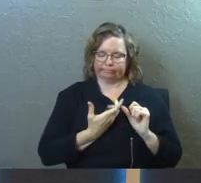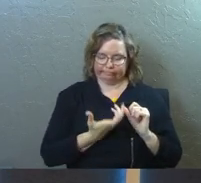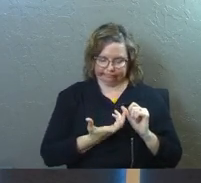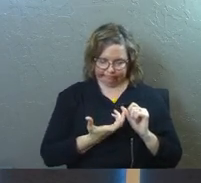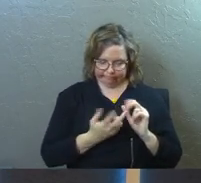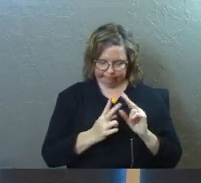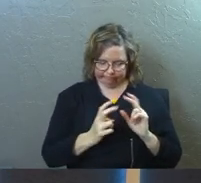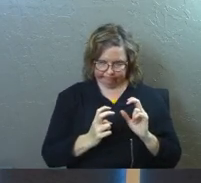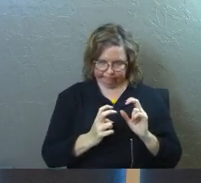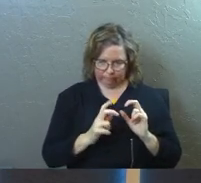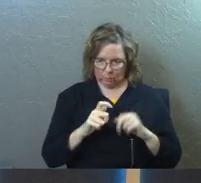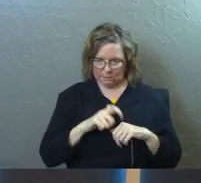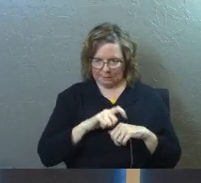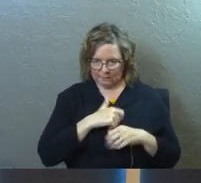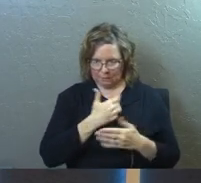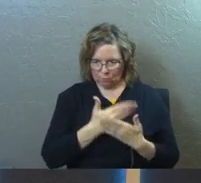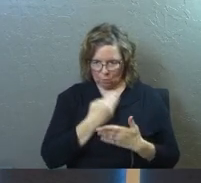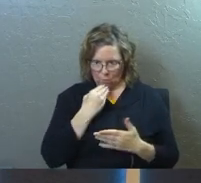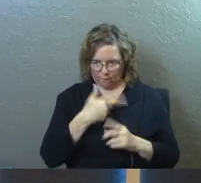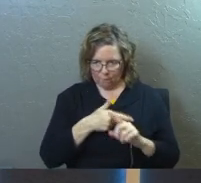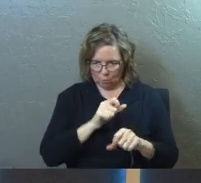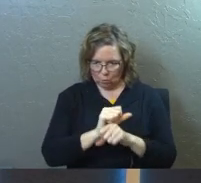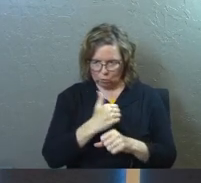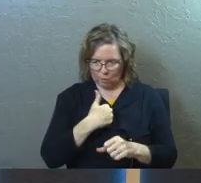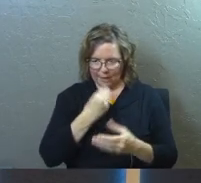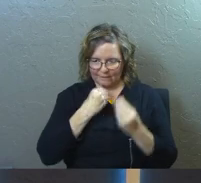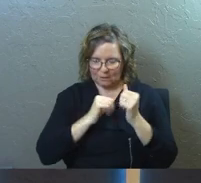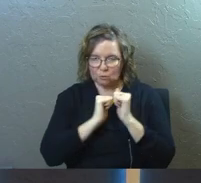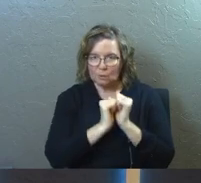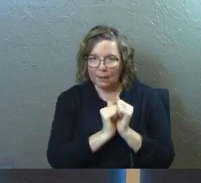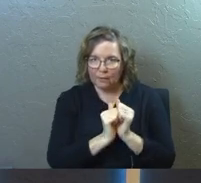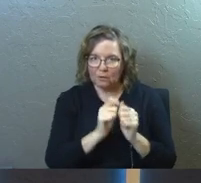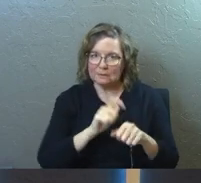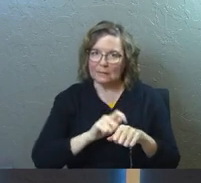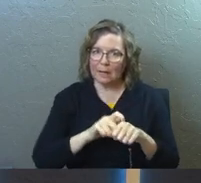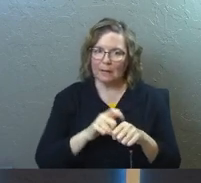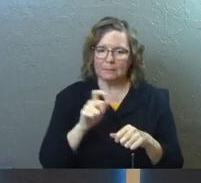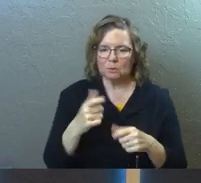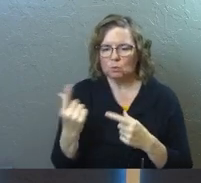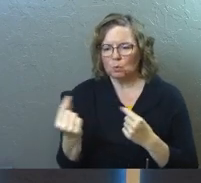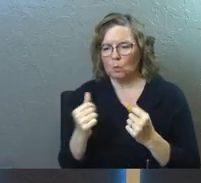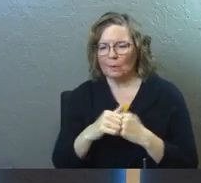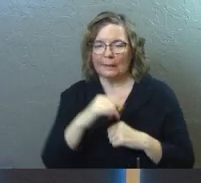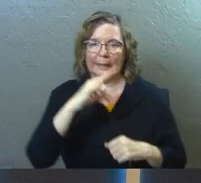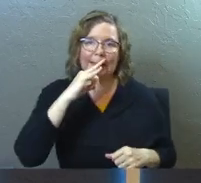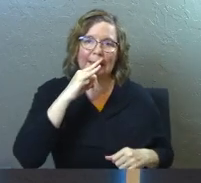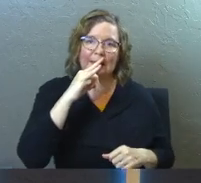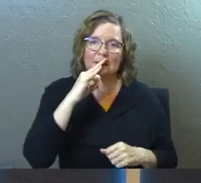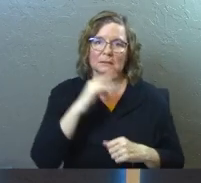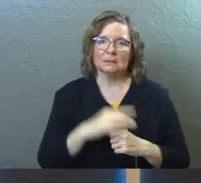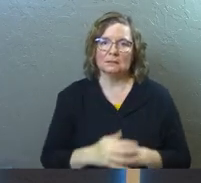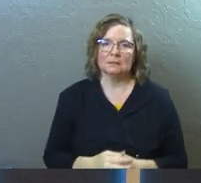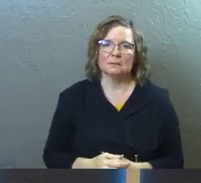And what time do you need to be home from work so you can have dinner together? And what do you need to do with the kids?